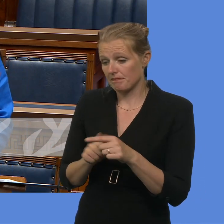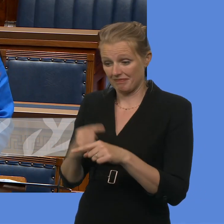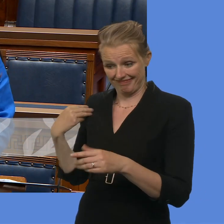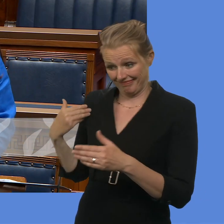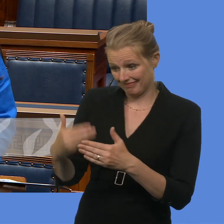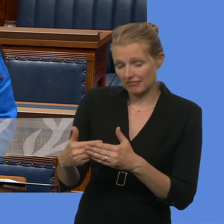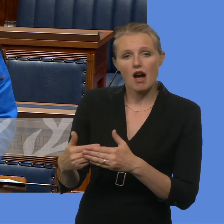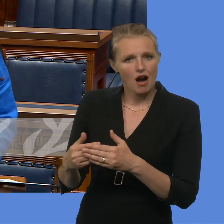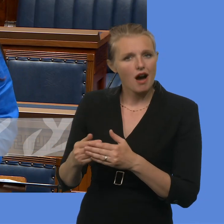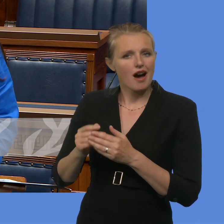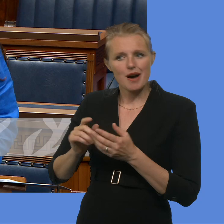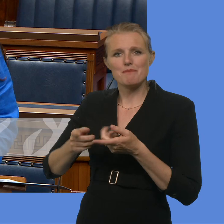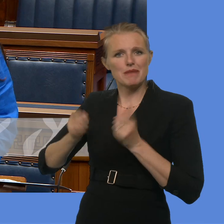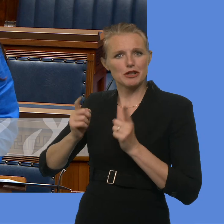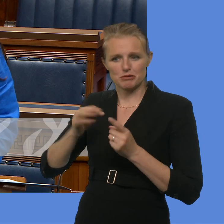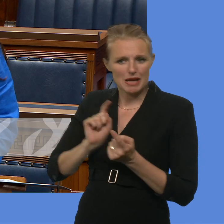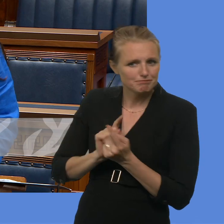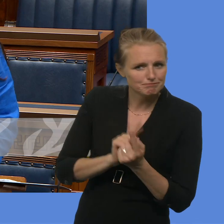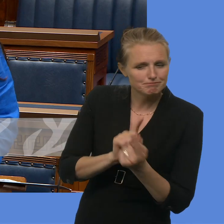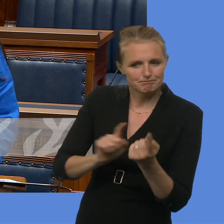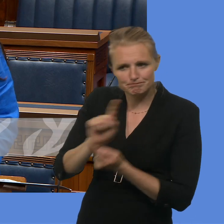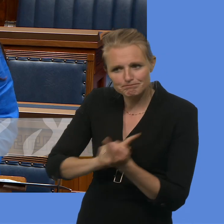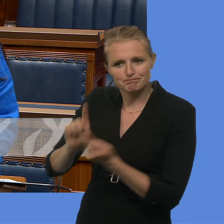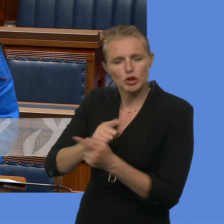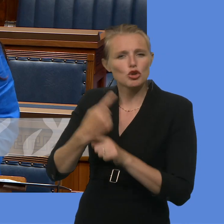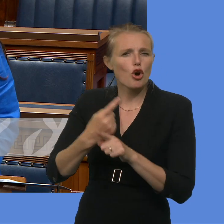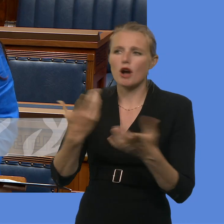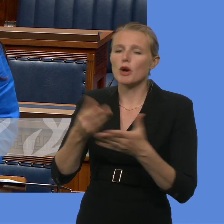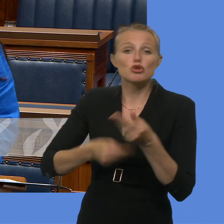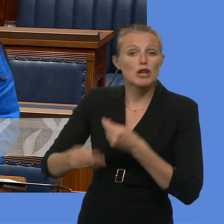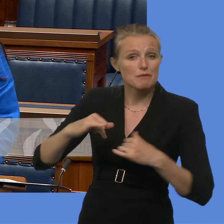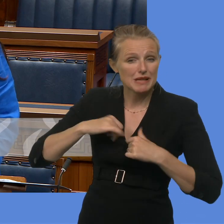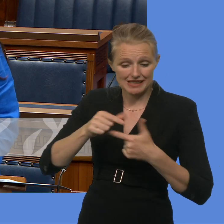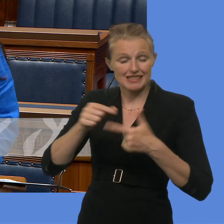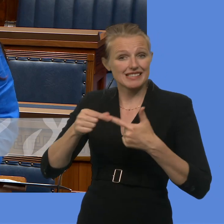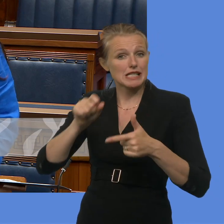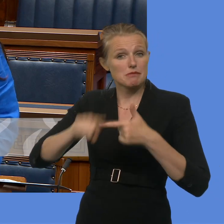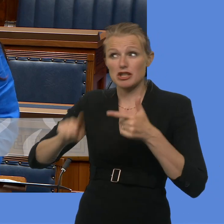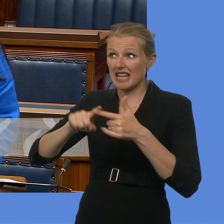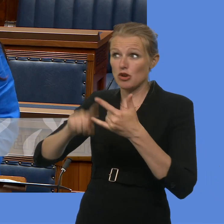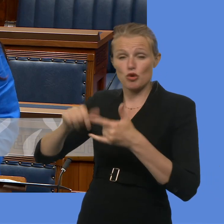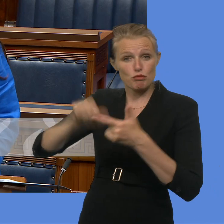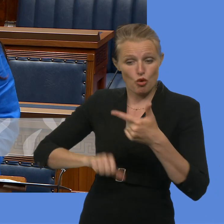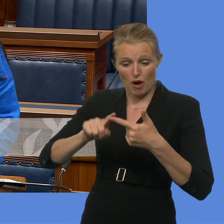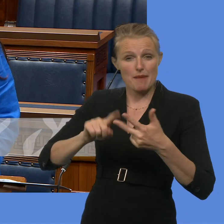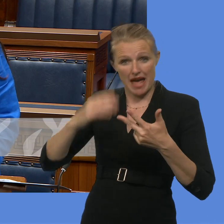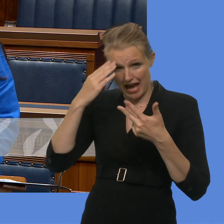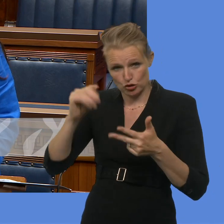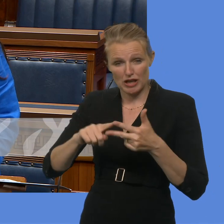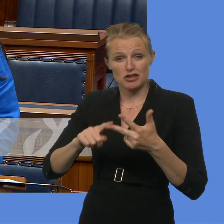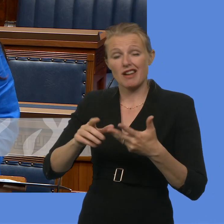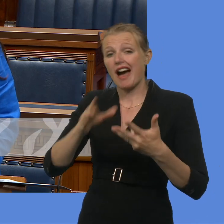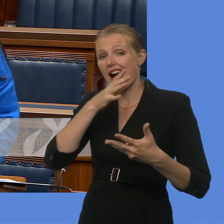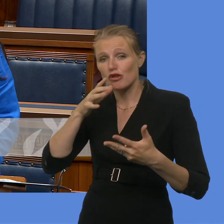range of issues within the sectoral format, including trade and business development, Special EU programmes, Education, Agriculture,